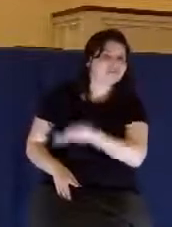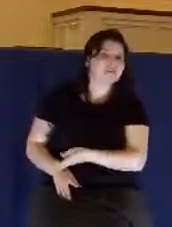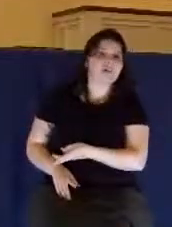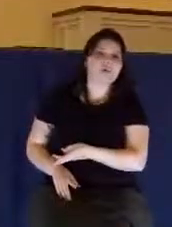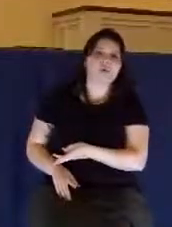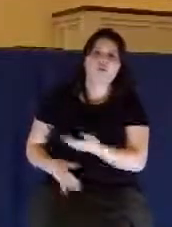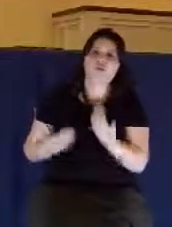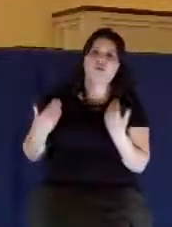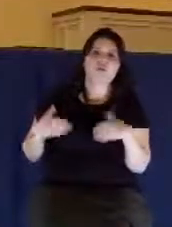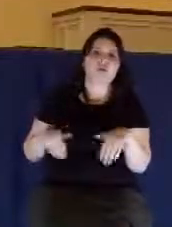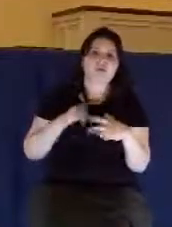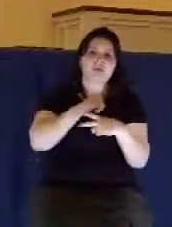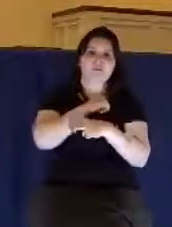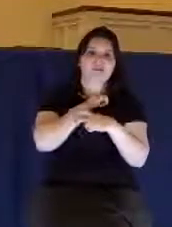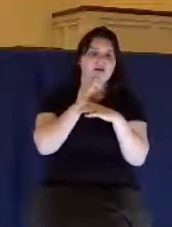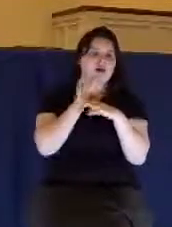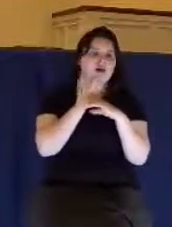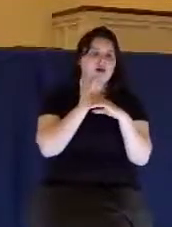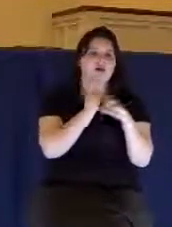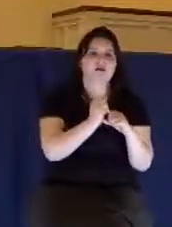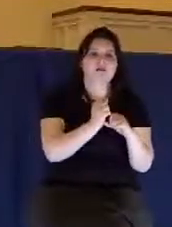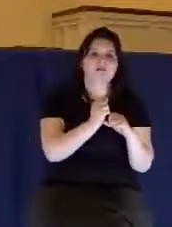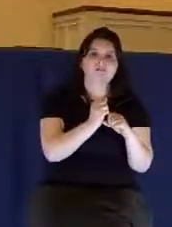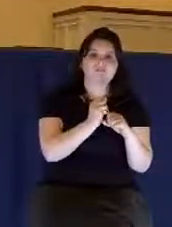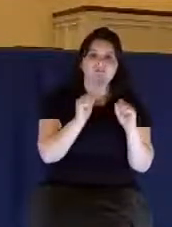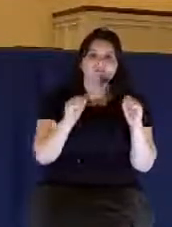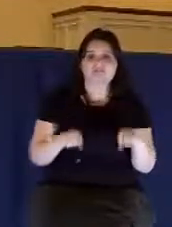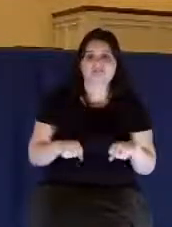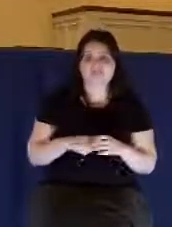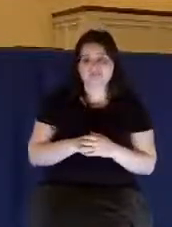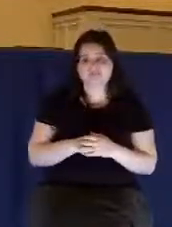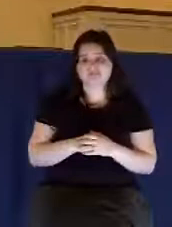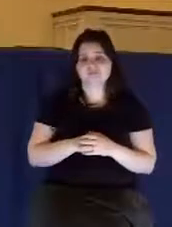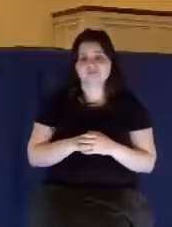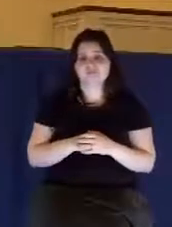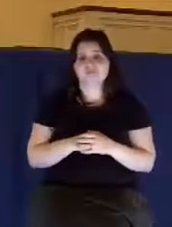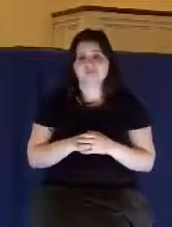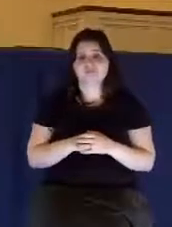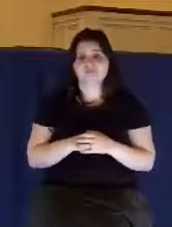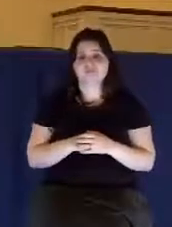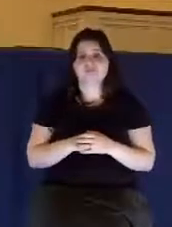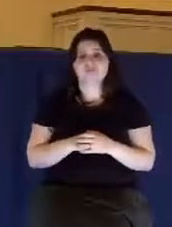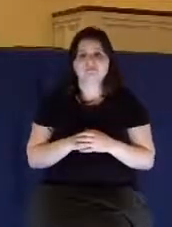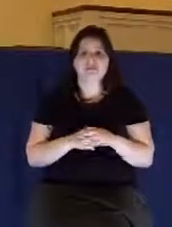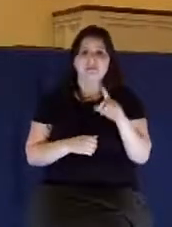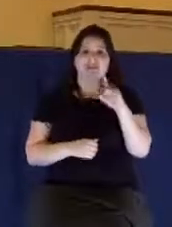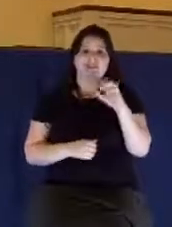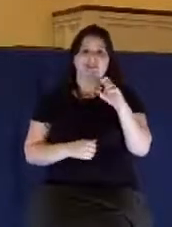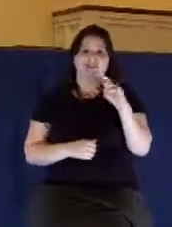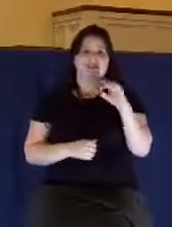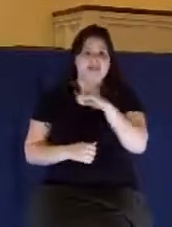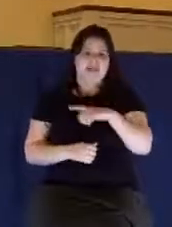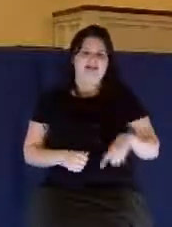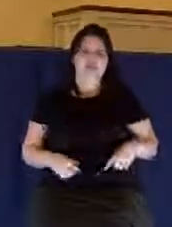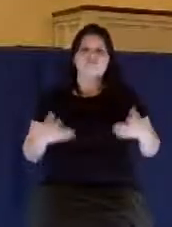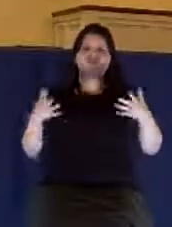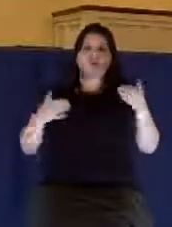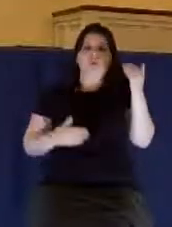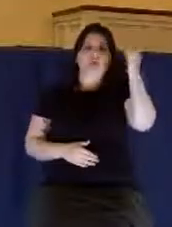temptation. No, God gives us, and David already knew it. God had given David every good and perfect gift.